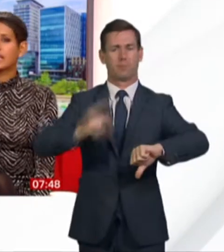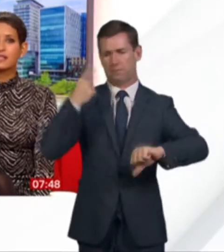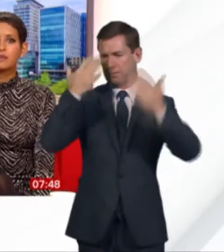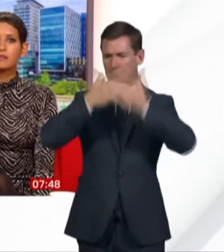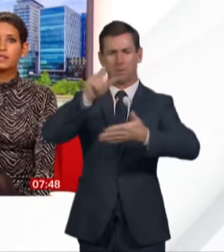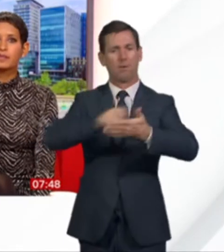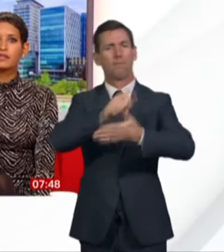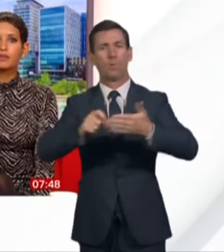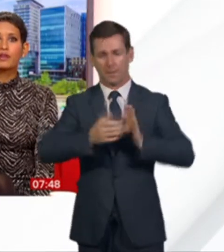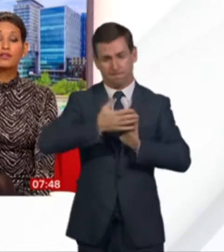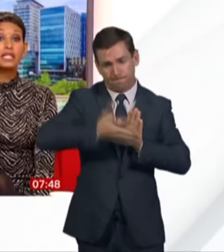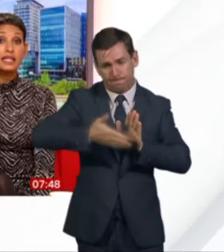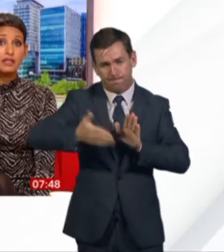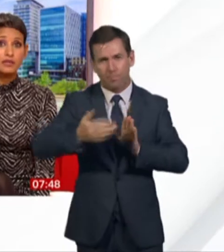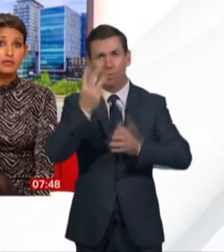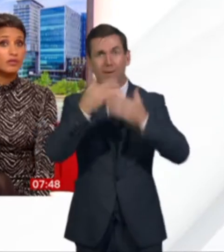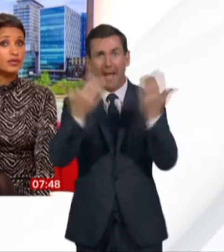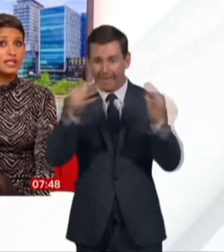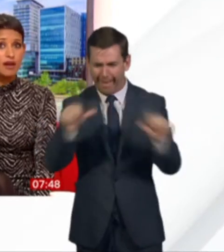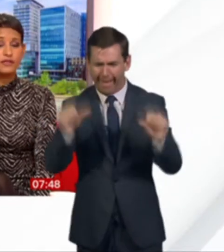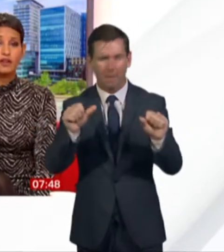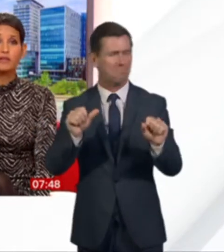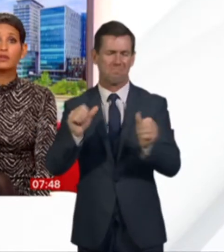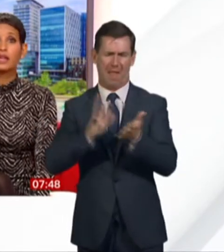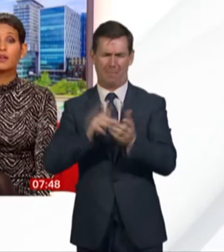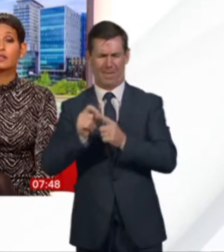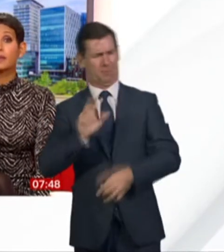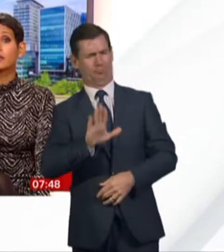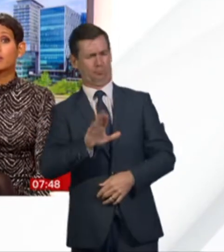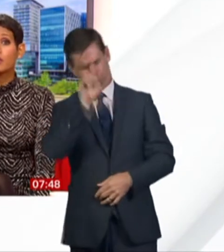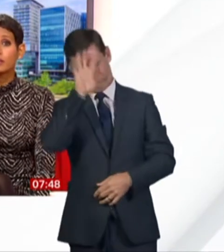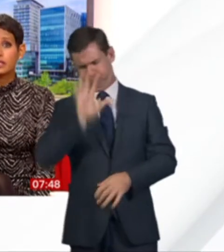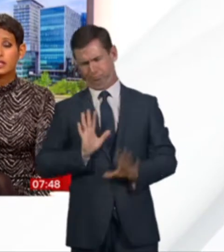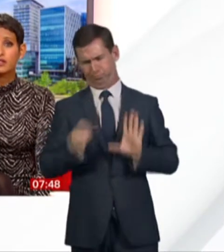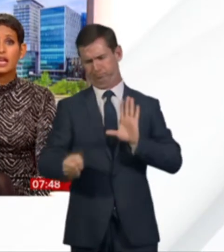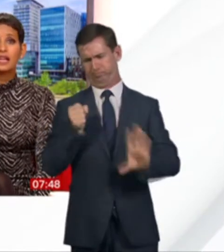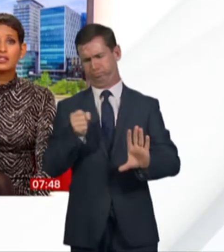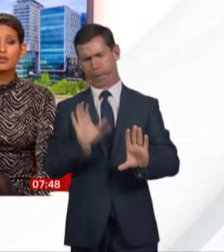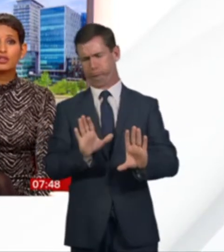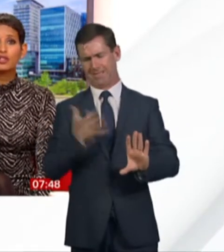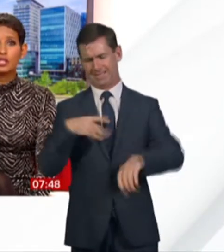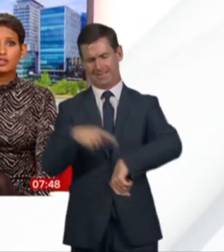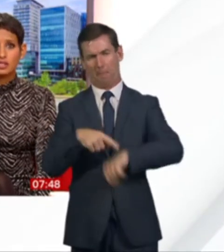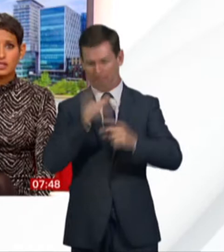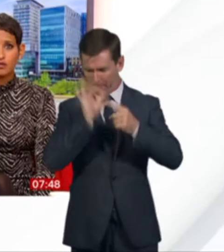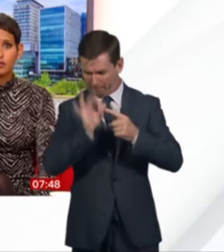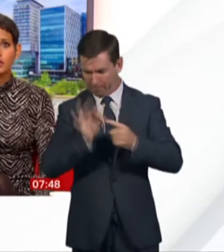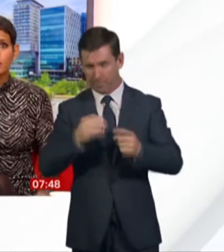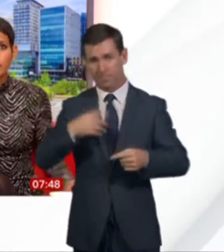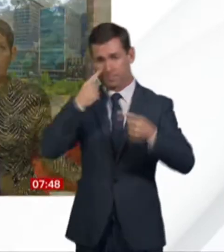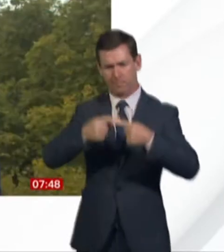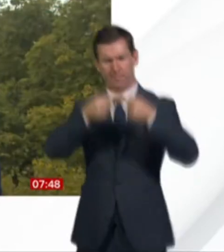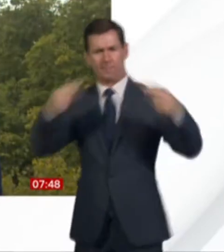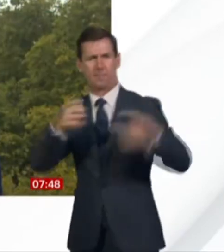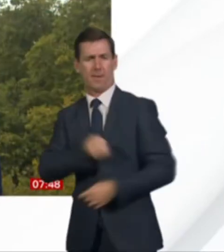a few days. Yeah, some MPs believe the proposed three-day timetable wasn't enough time to allow a debate of all the details. Let's talk to the Shadow Justice Secretary,